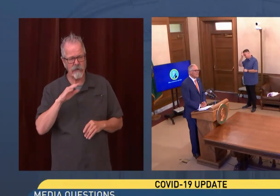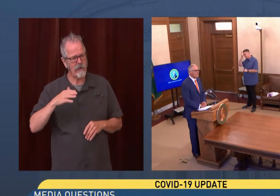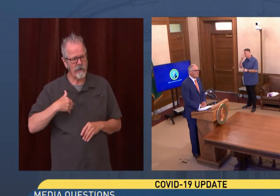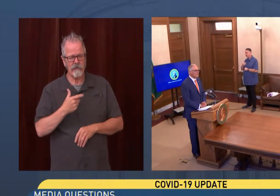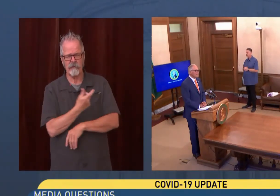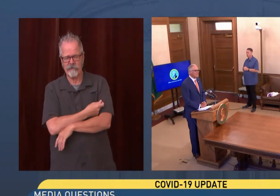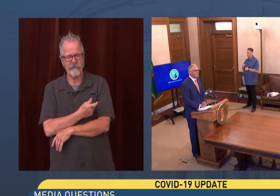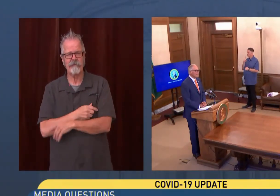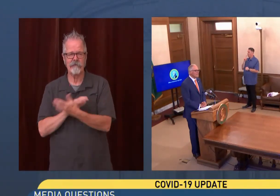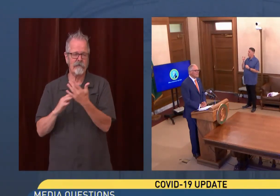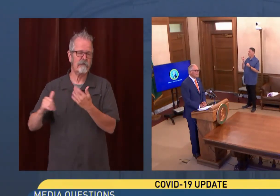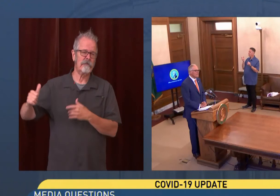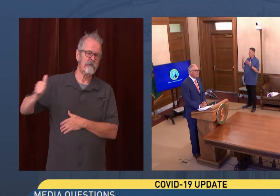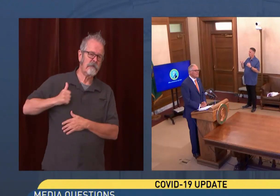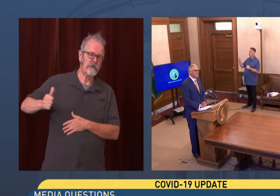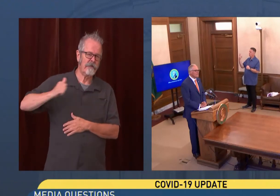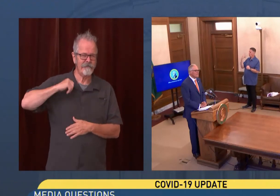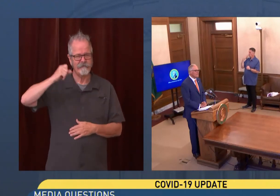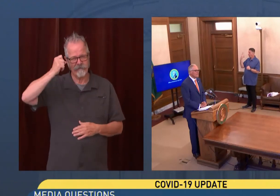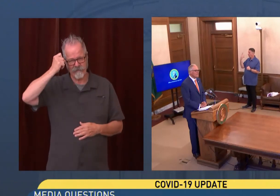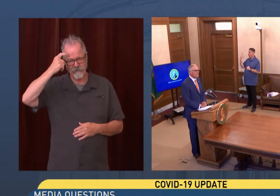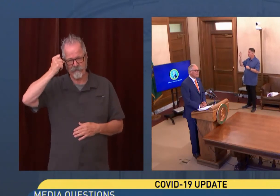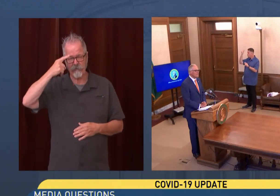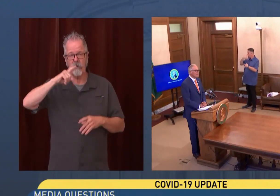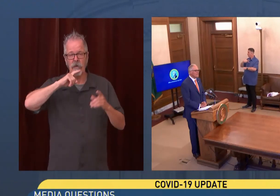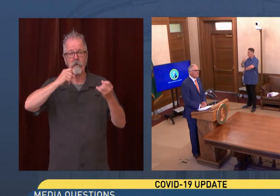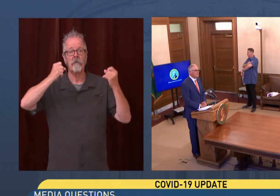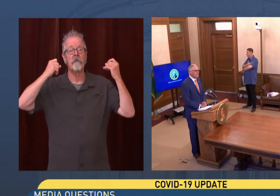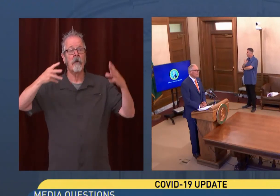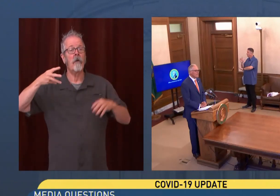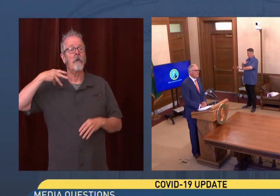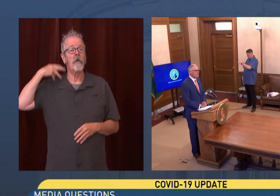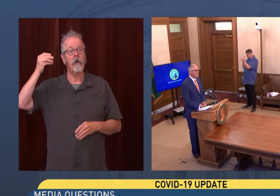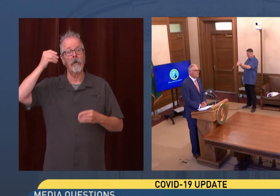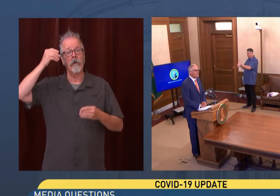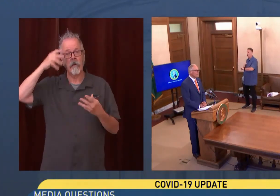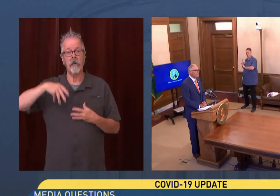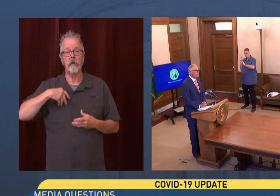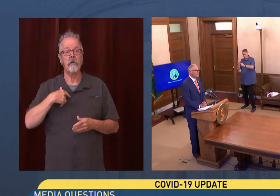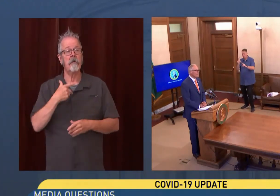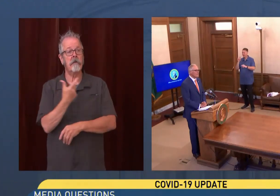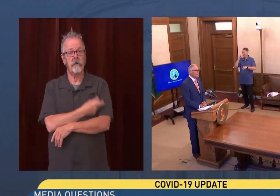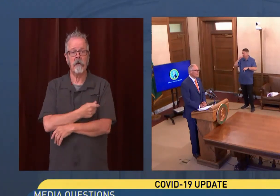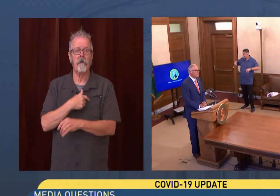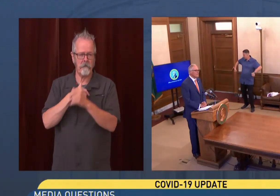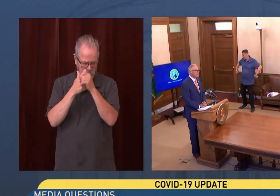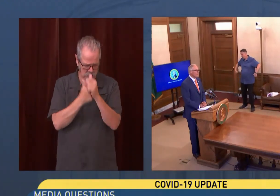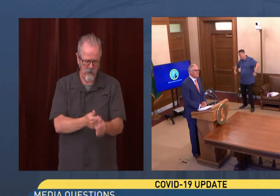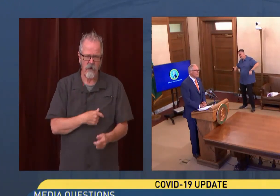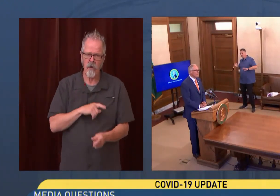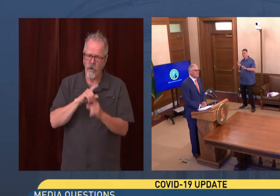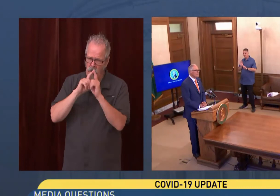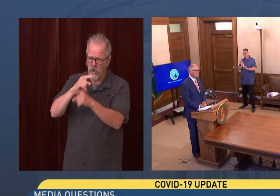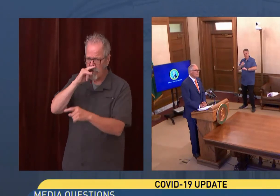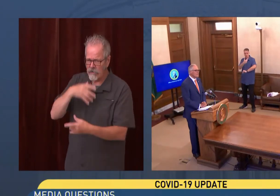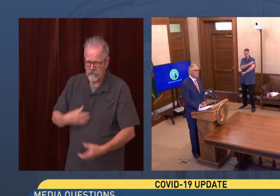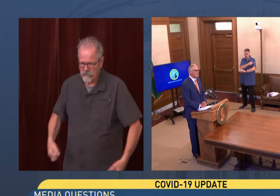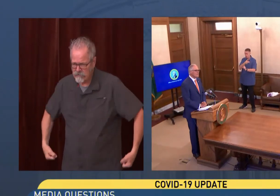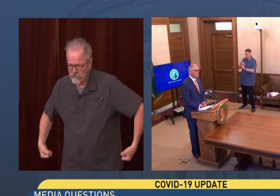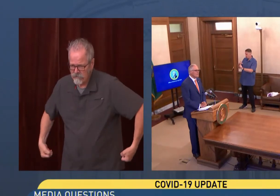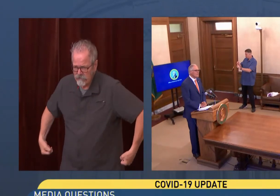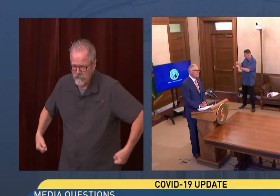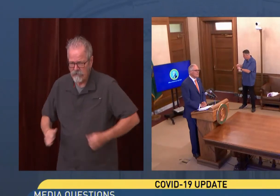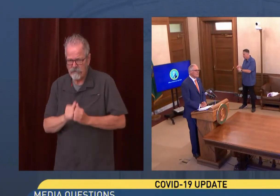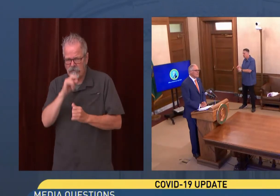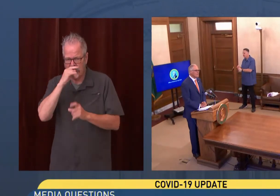got a lot of Washingtonians that did what they were supposed to do. They went, got vaccinated. They took their families and their children down to get the shot. What do